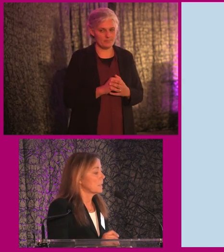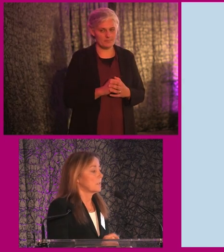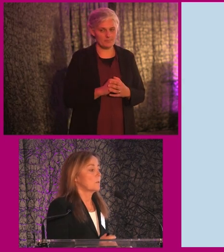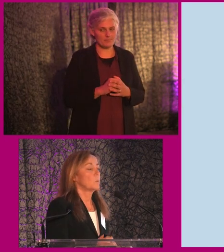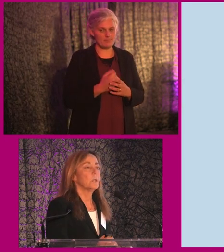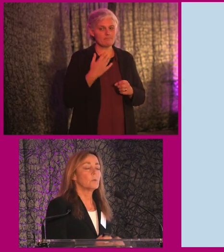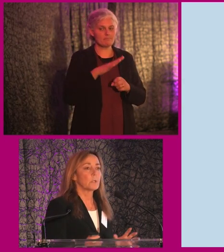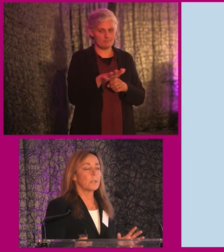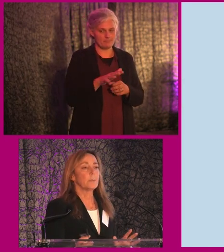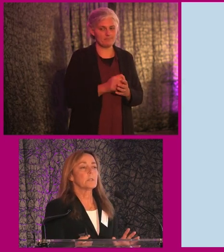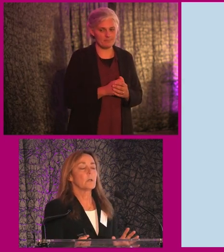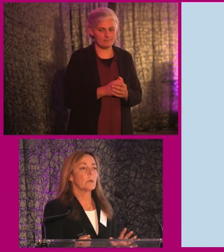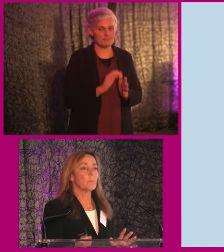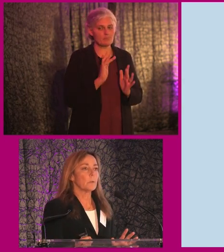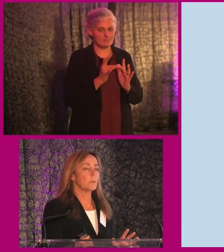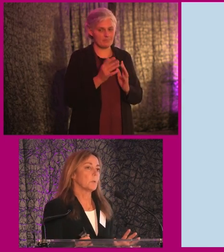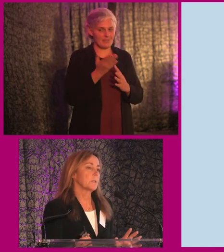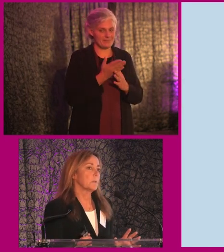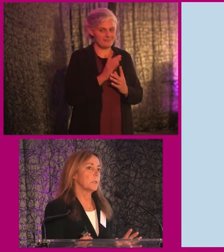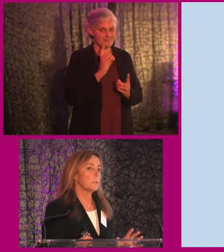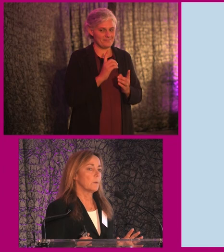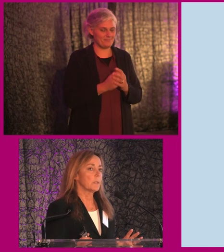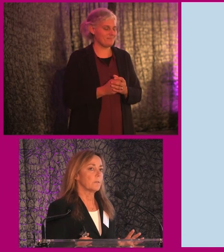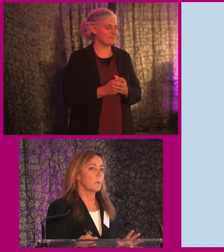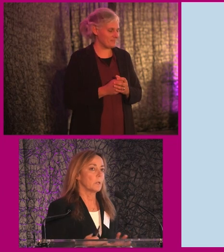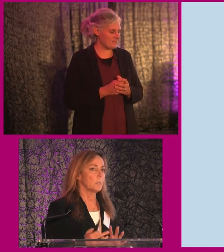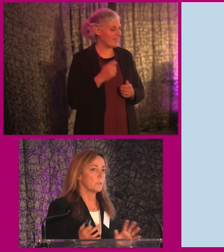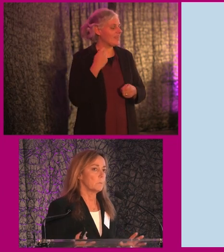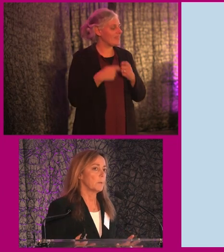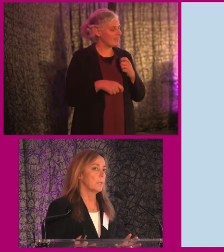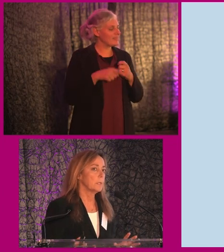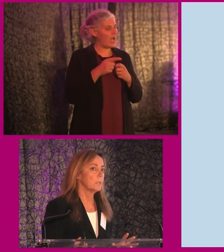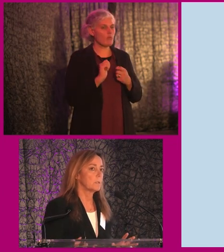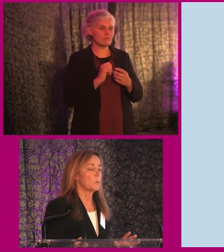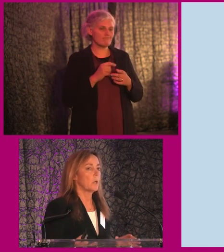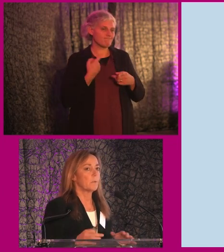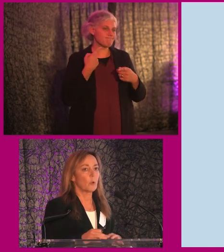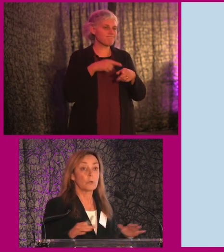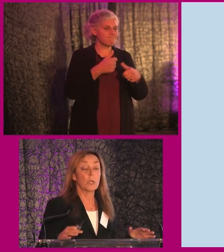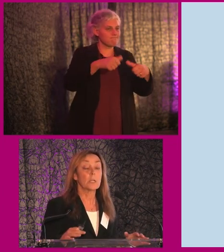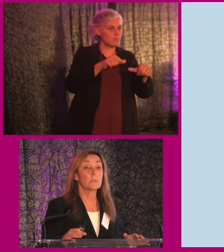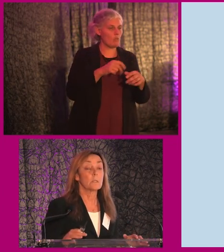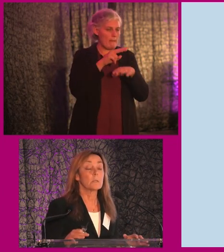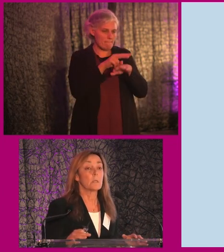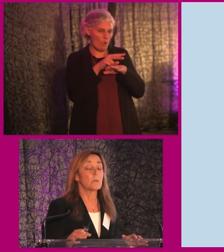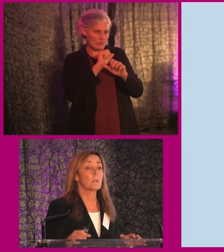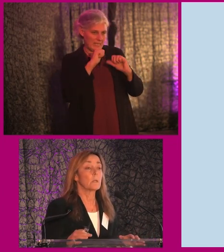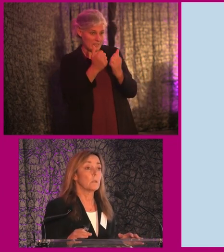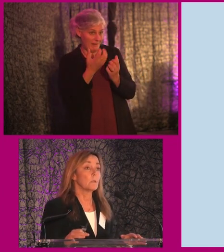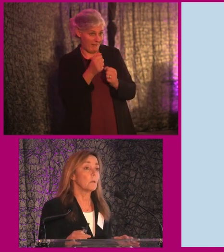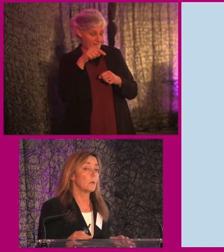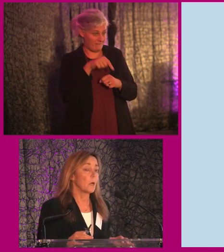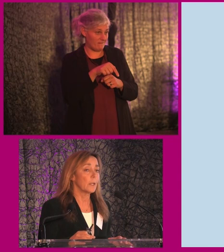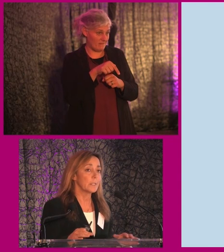Yes. So we talked a little bit earlier about the Web Accessibility Directive and how that is implemented. So we have the monitoring agencies here in